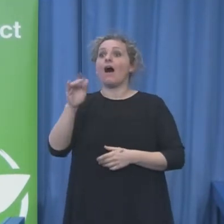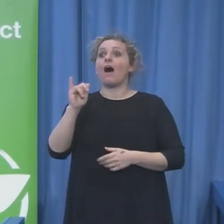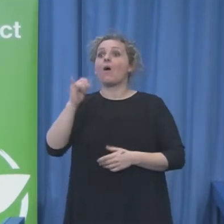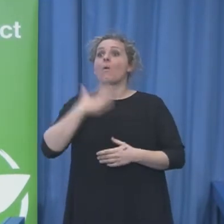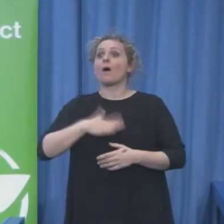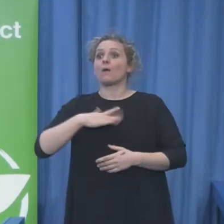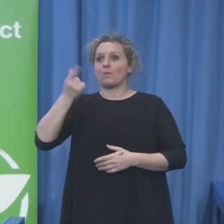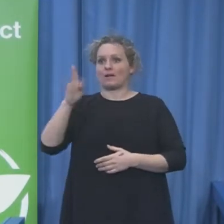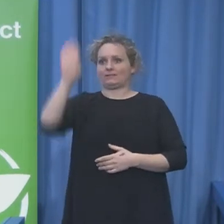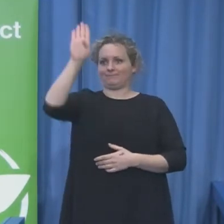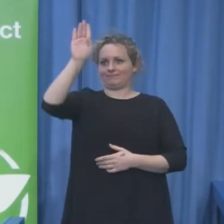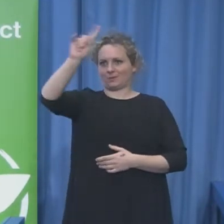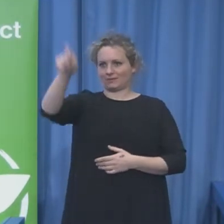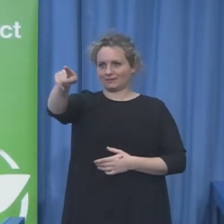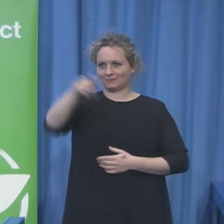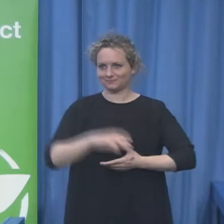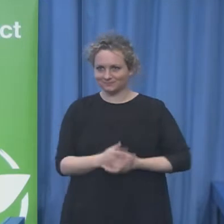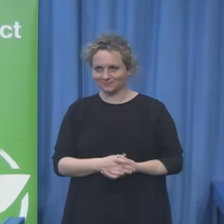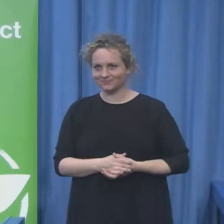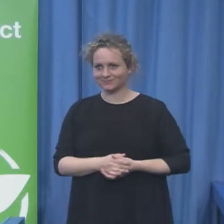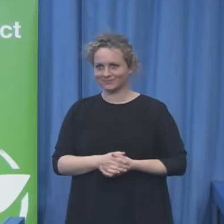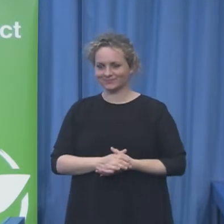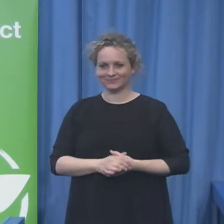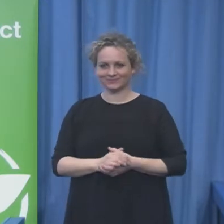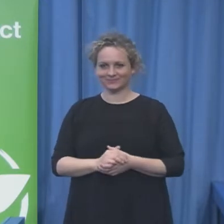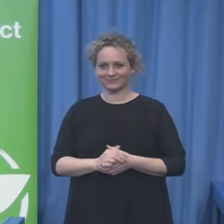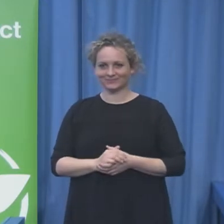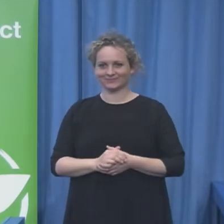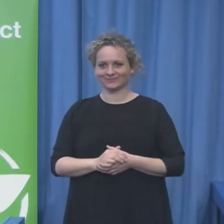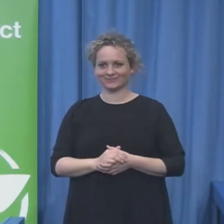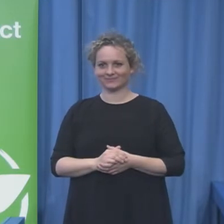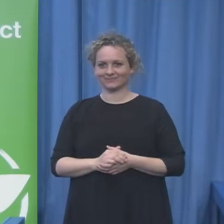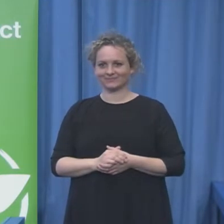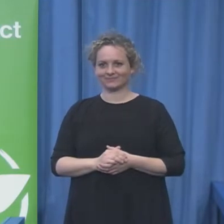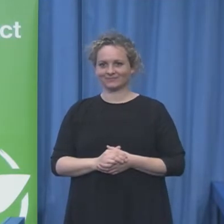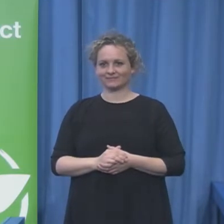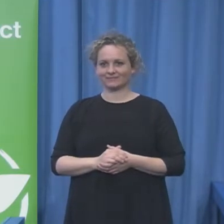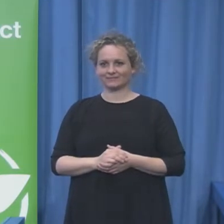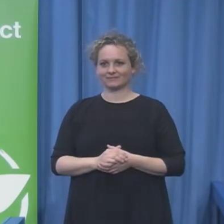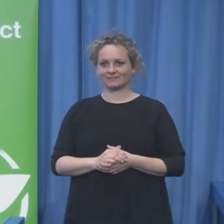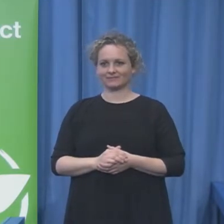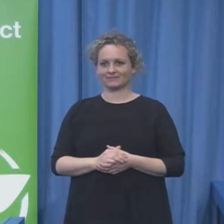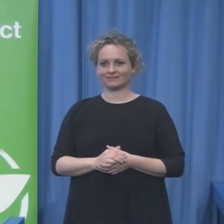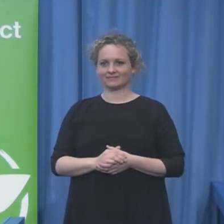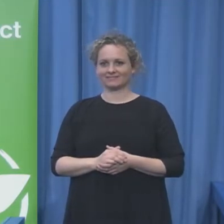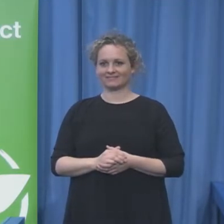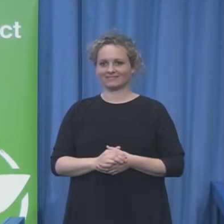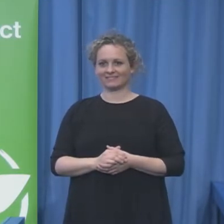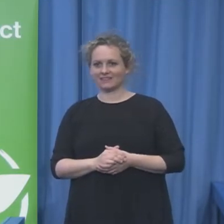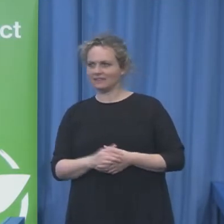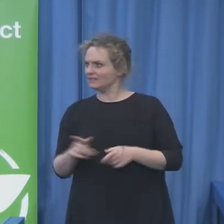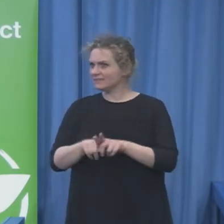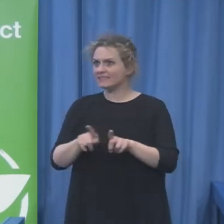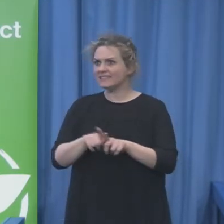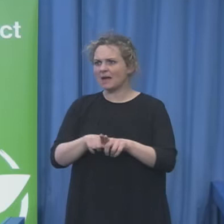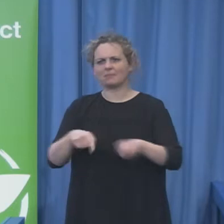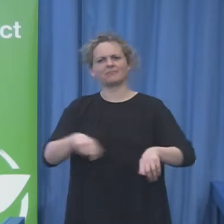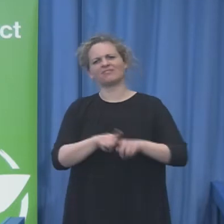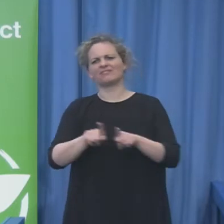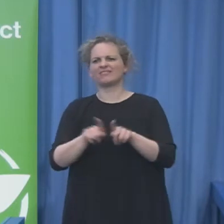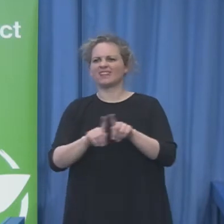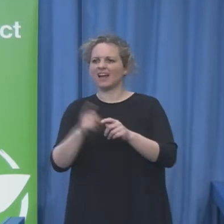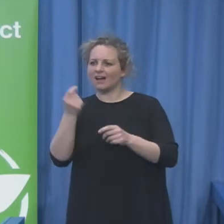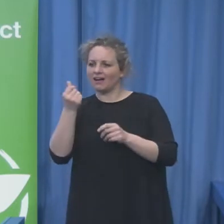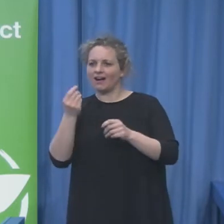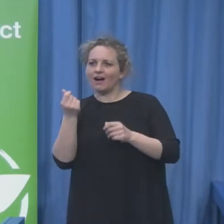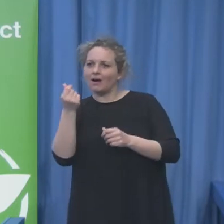Okay. Feels, what is the kind of program, like an auction, where you give them one more chance? My name is Shirley